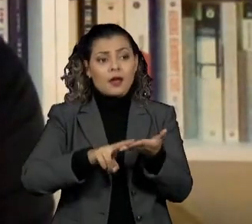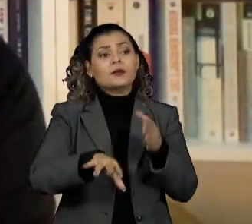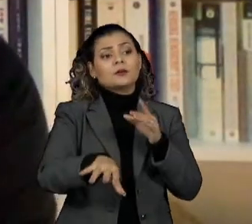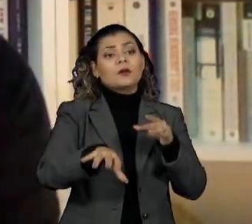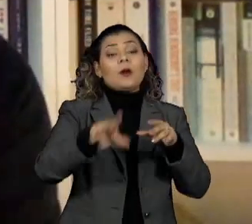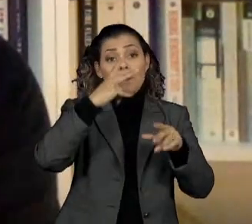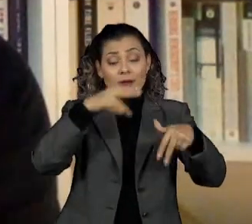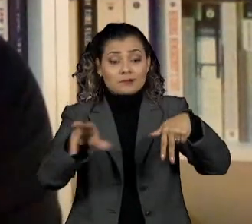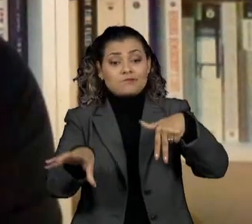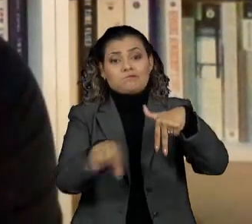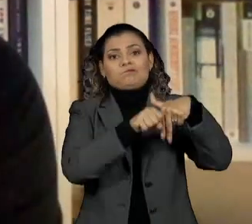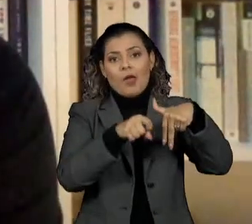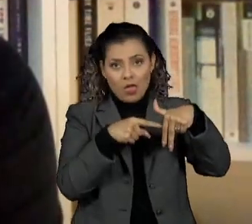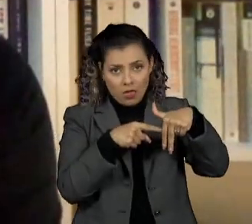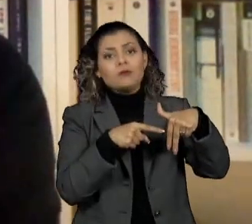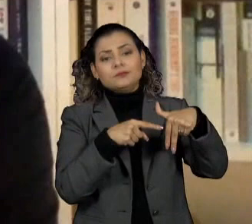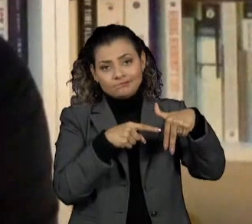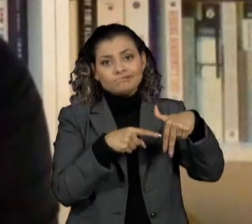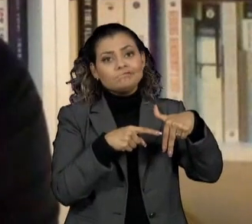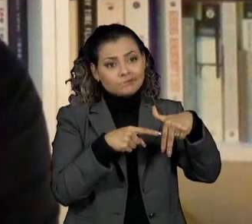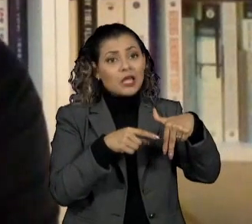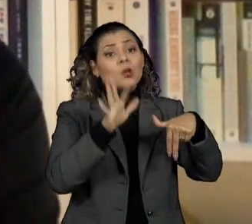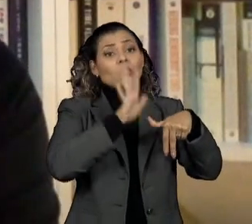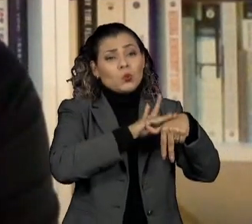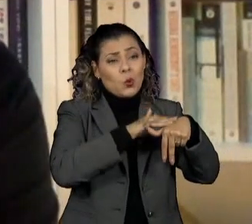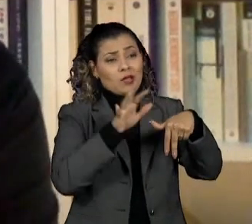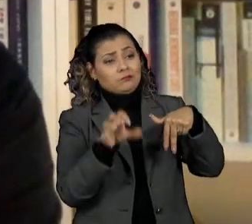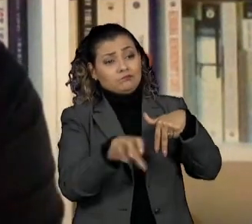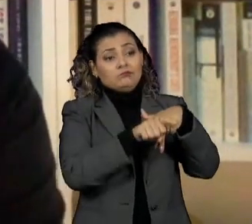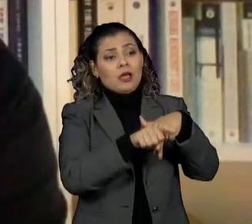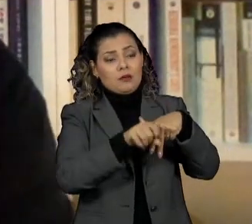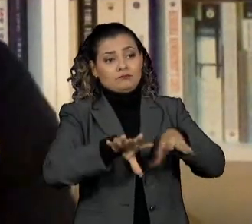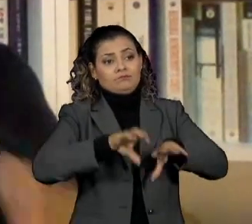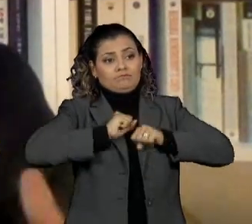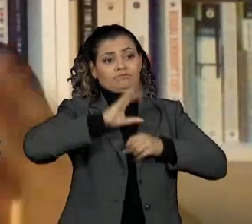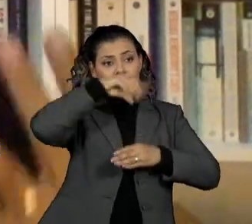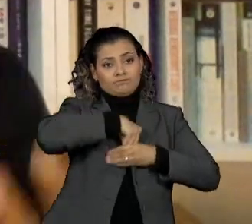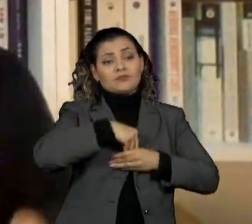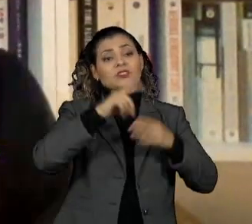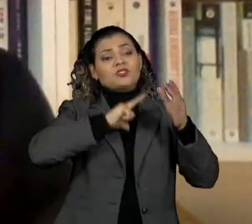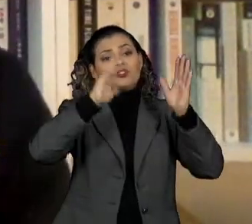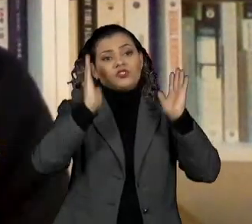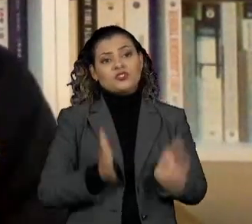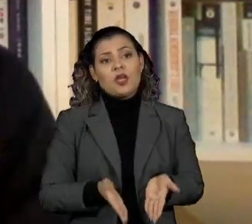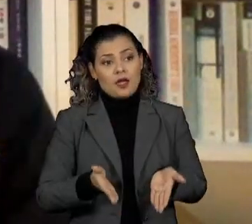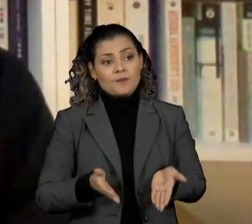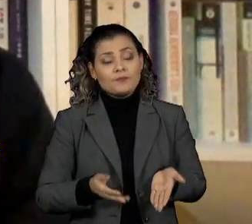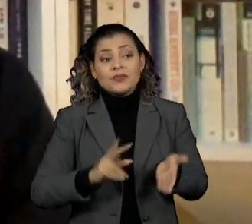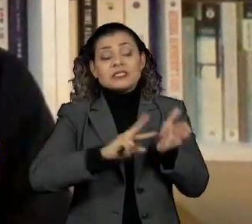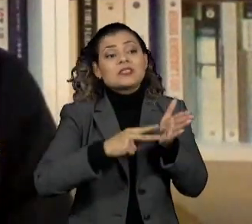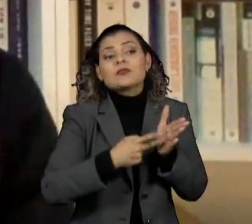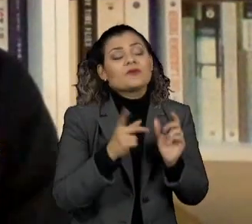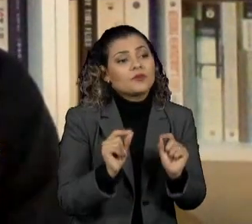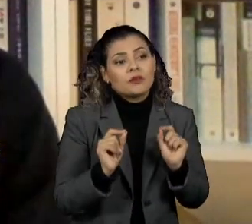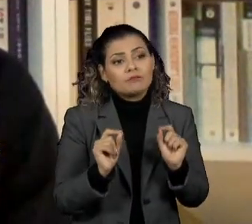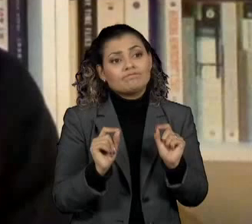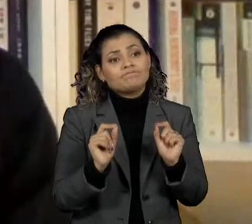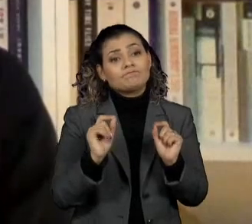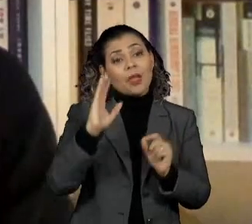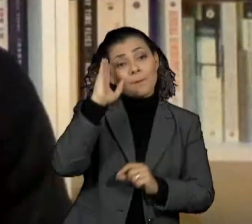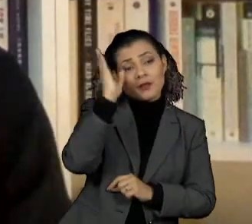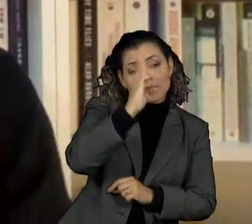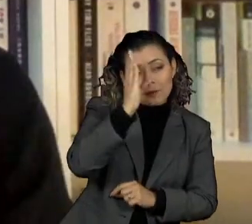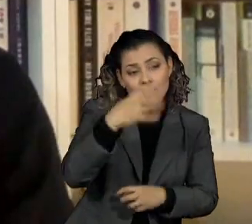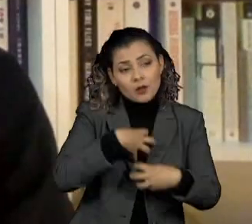a relatively self-limited illness. In other words, you feel sick. Many people know the symptoms,